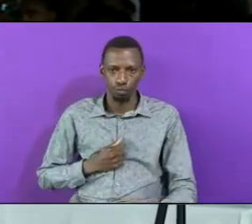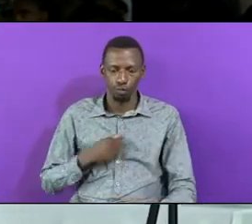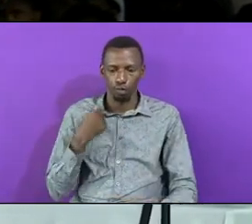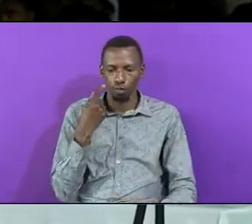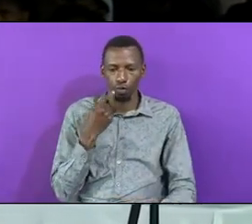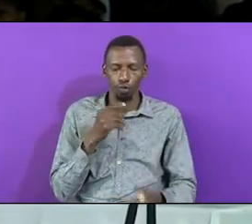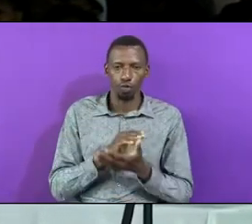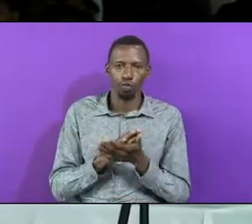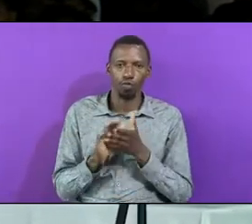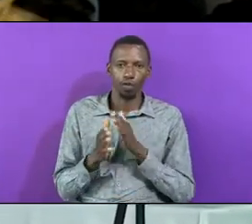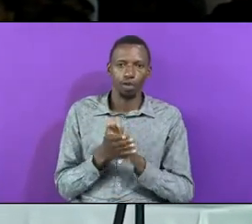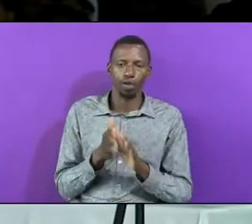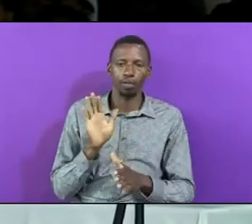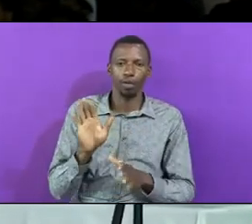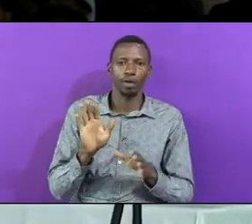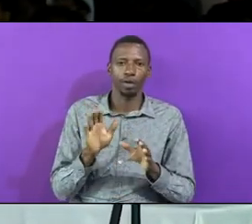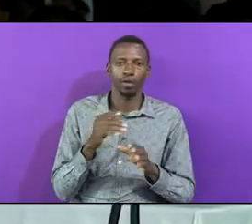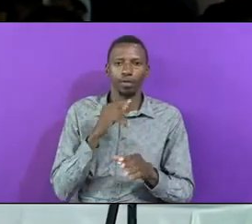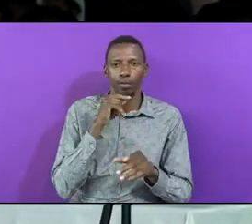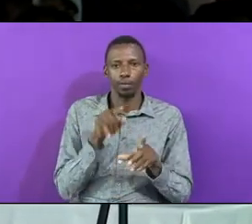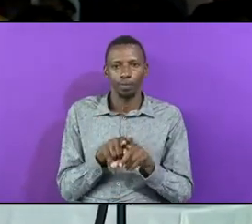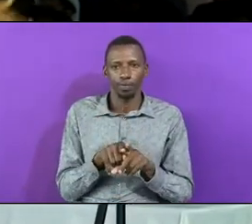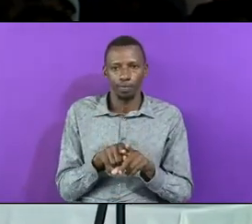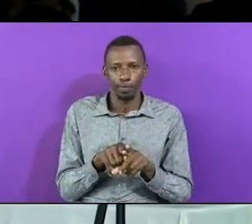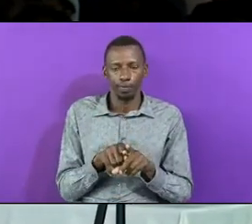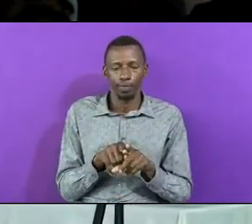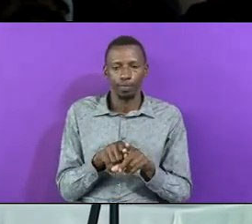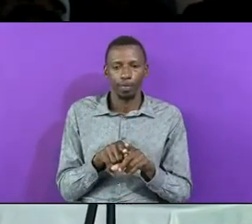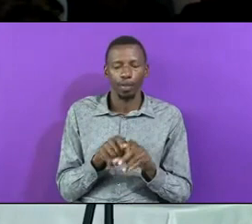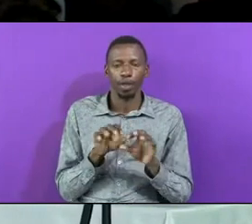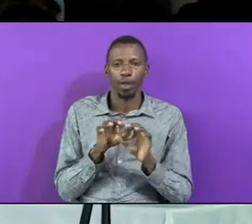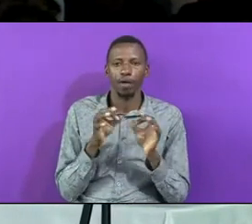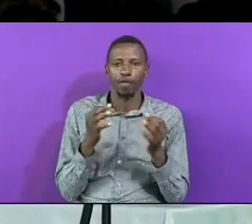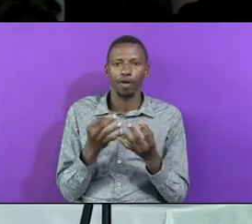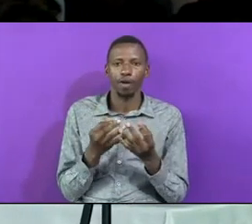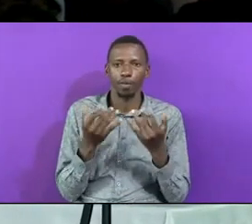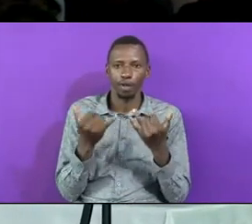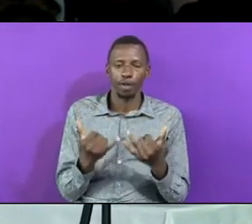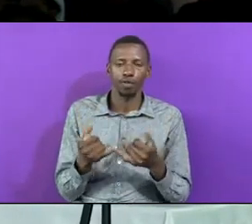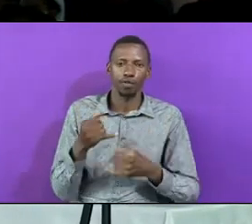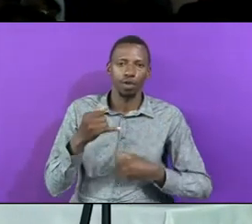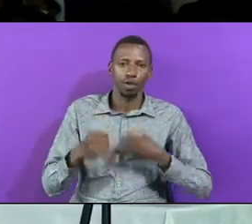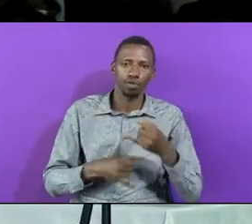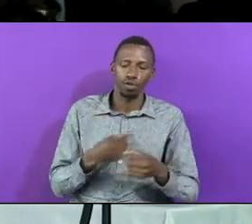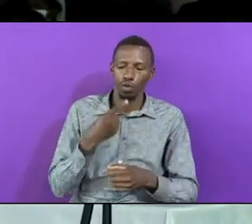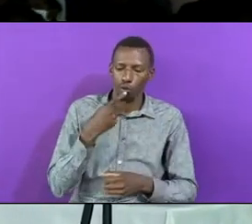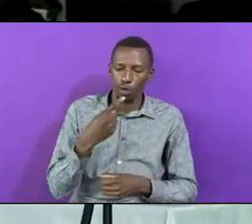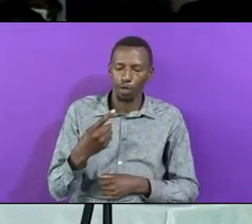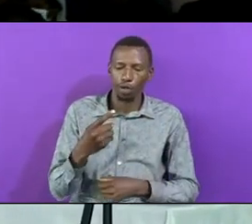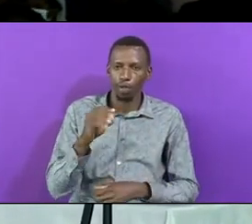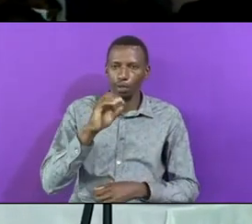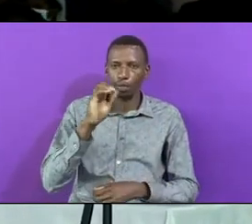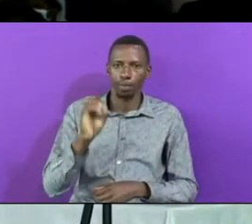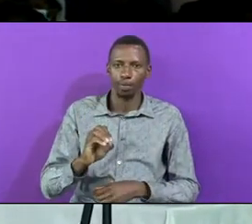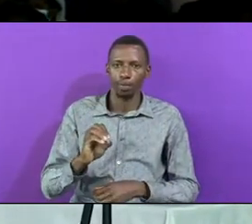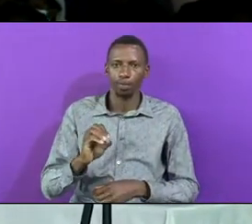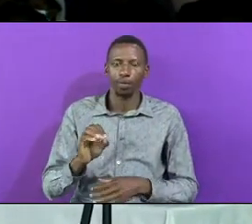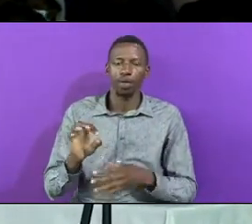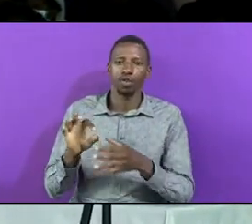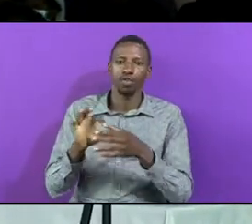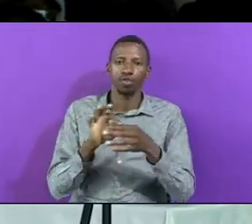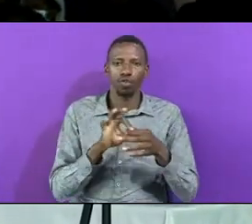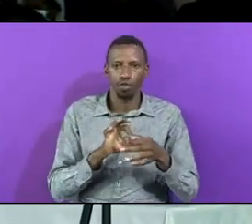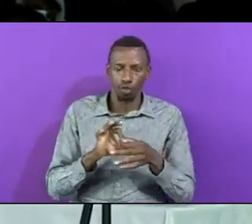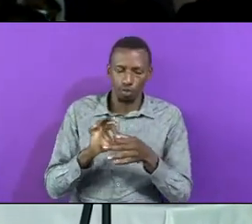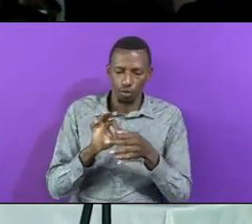The Family Now Is Enjoying 100% What Unity Of Worship Of Jehovah